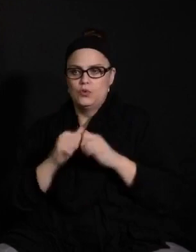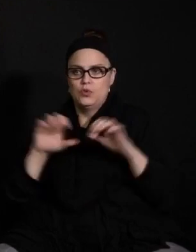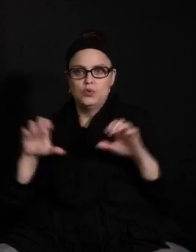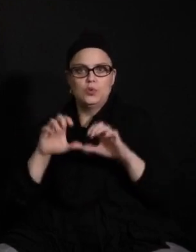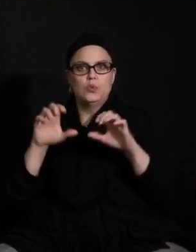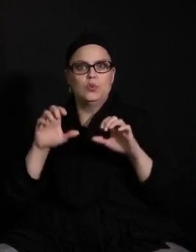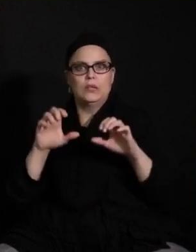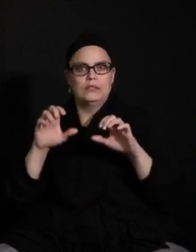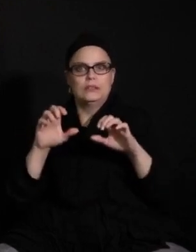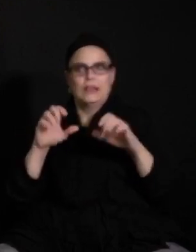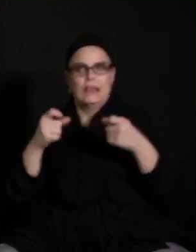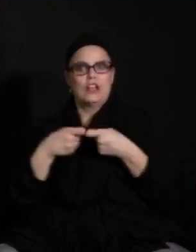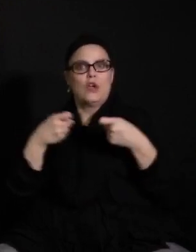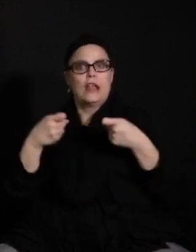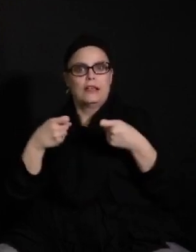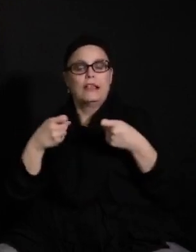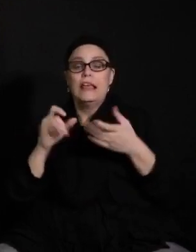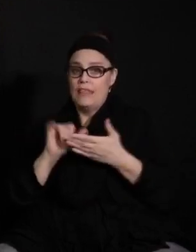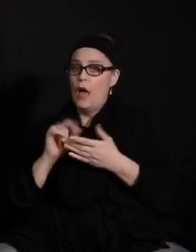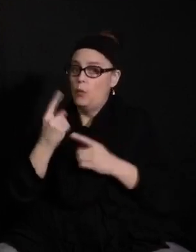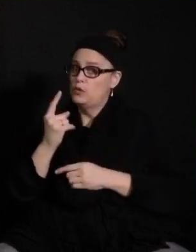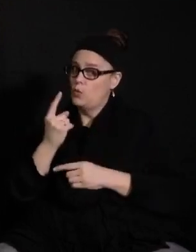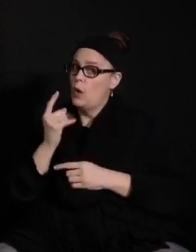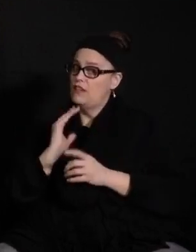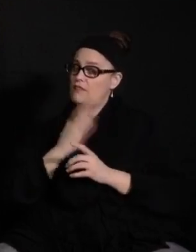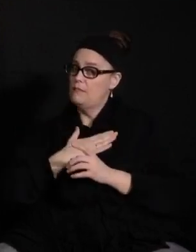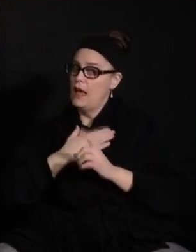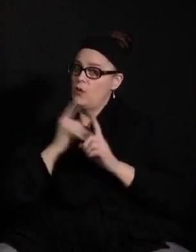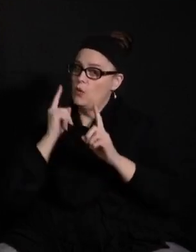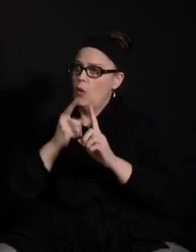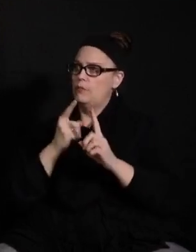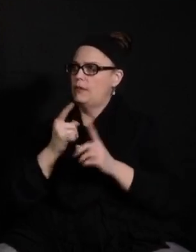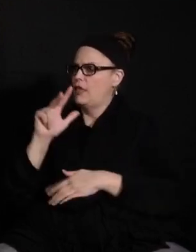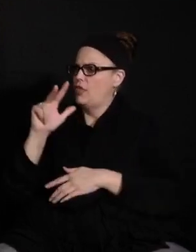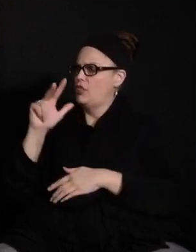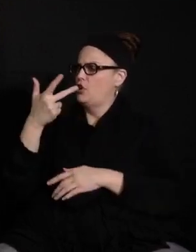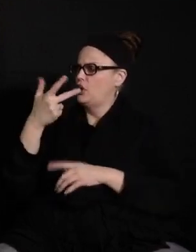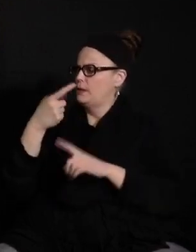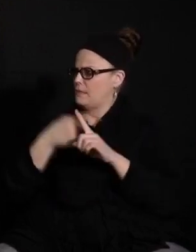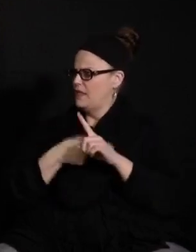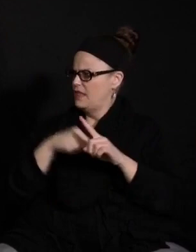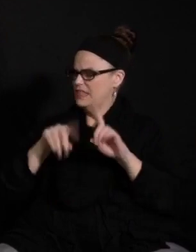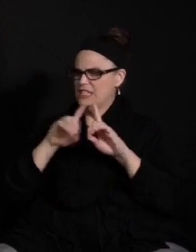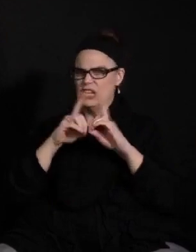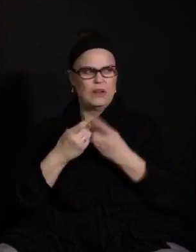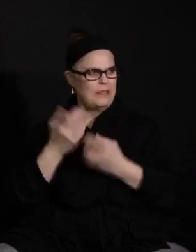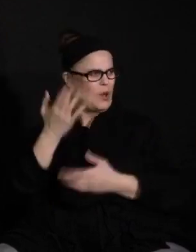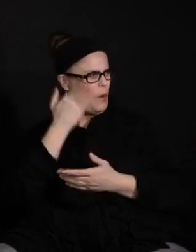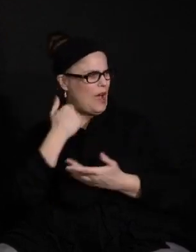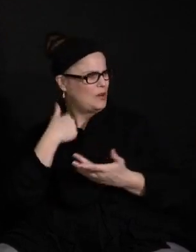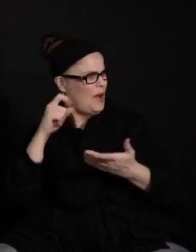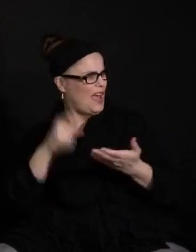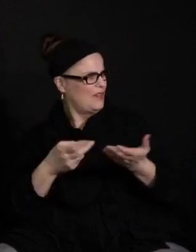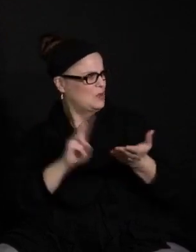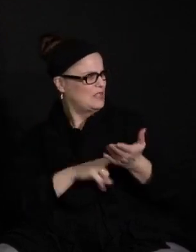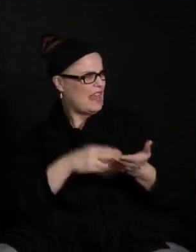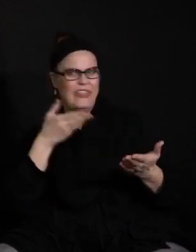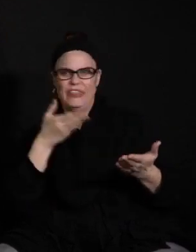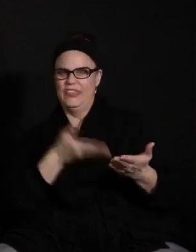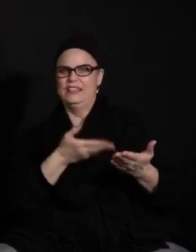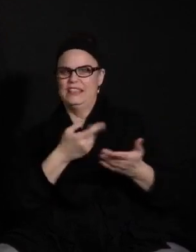for me, that was one of the goals I had after about my third month in the district. And I said, how come I sign these every week? And